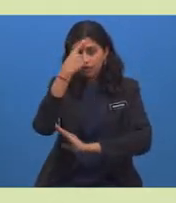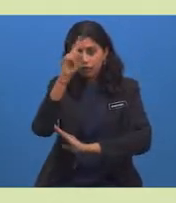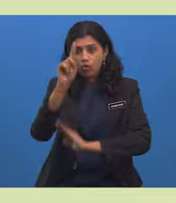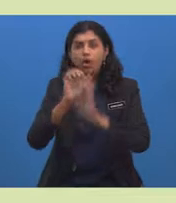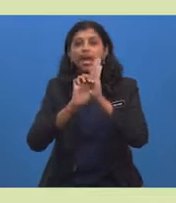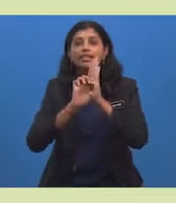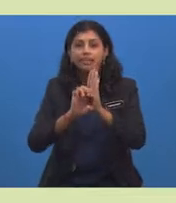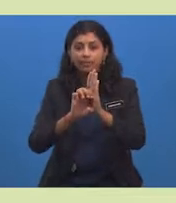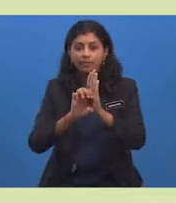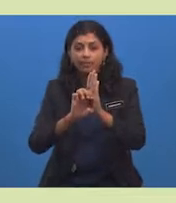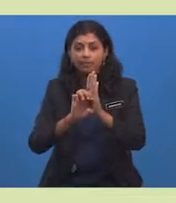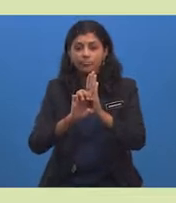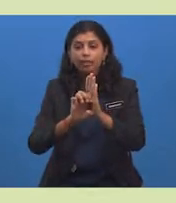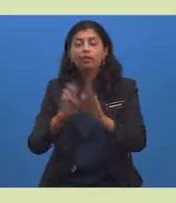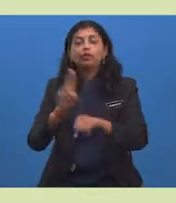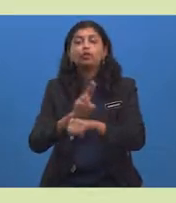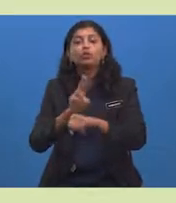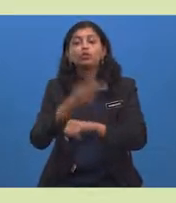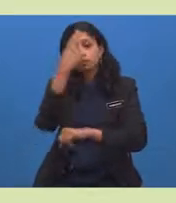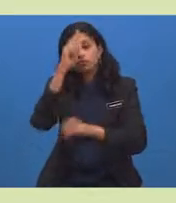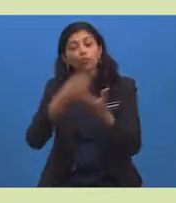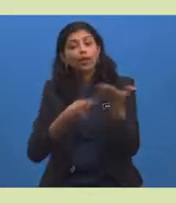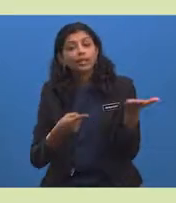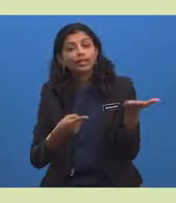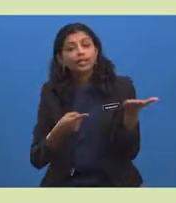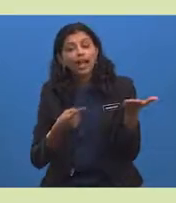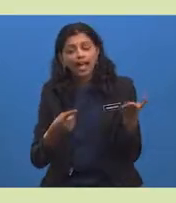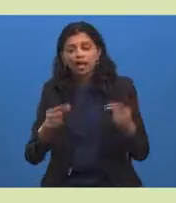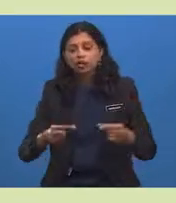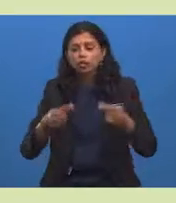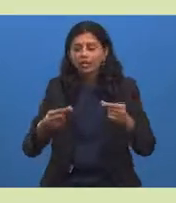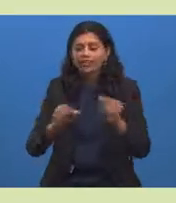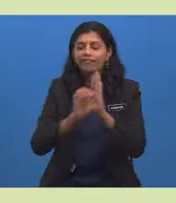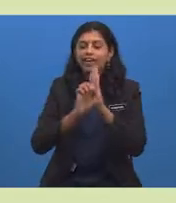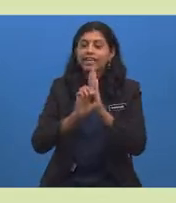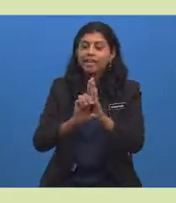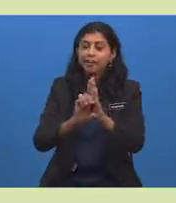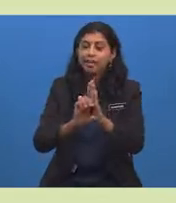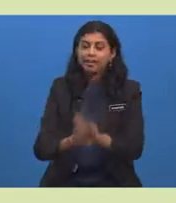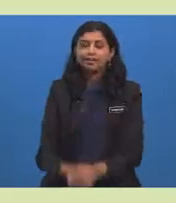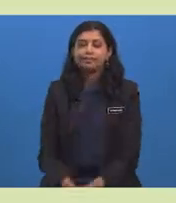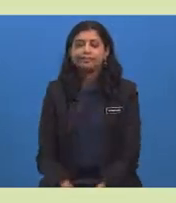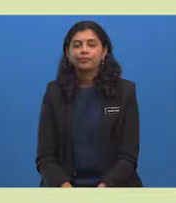They enjoy Thai food like seafood tom yum and chicken paprik